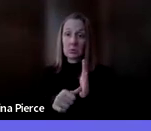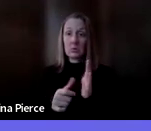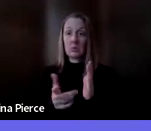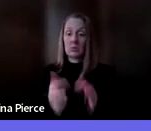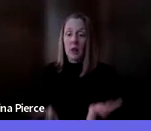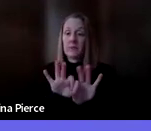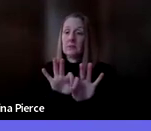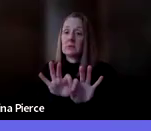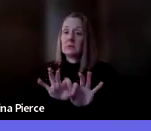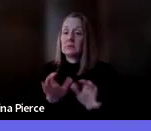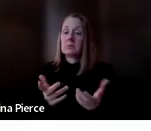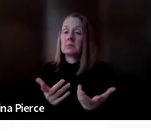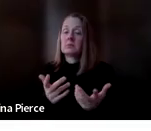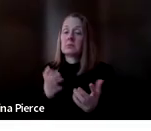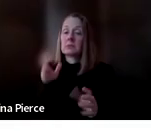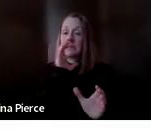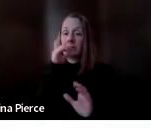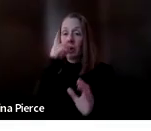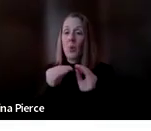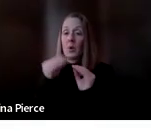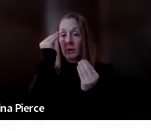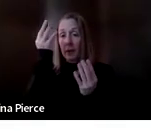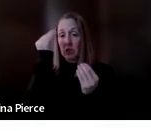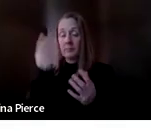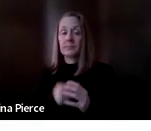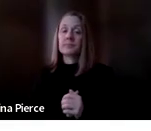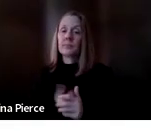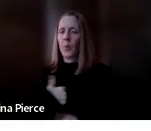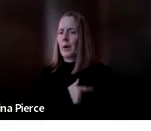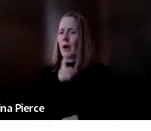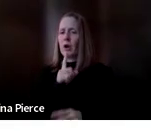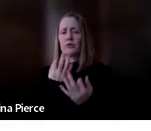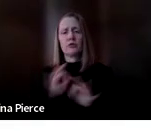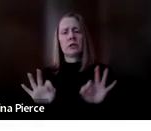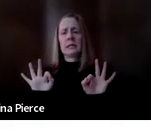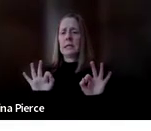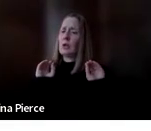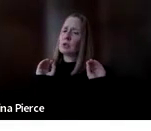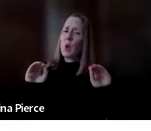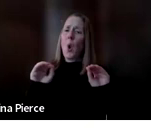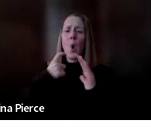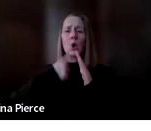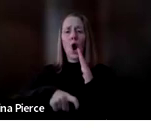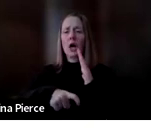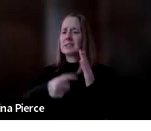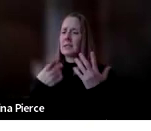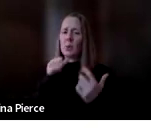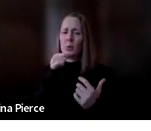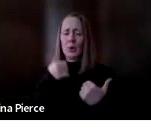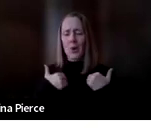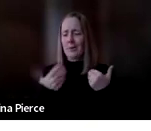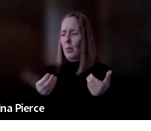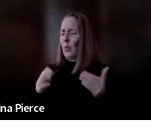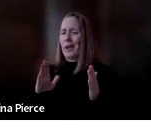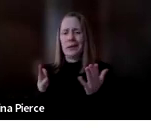information on what that can look like. And we are totally free that there is not even a method for us to take payment. We don't charge